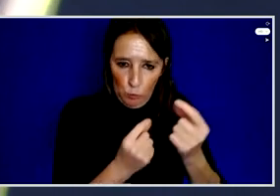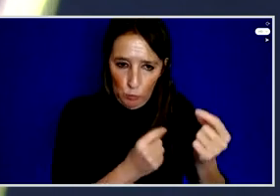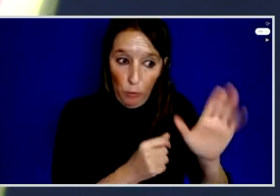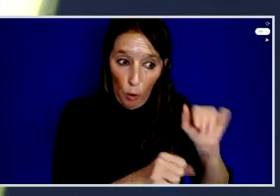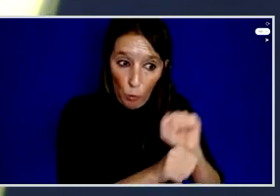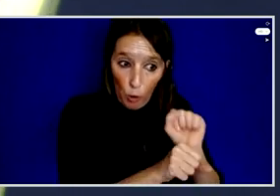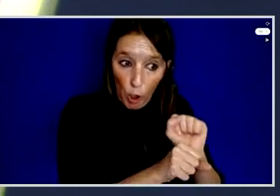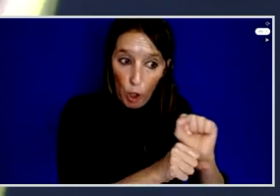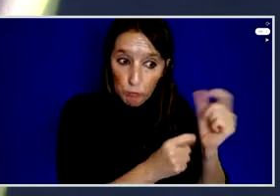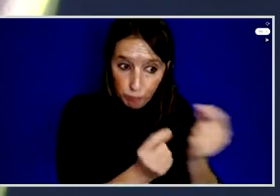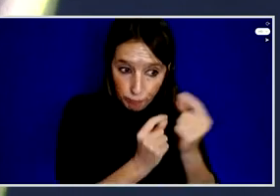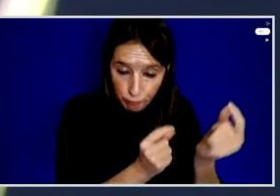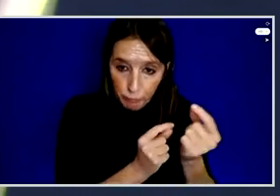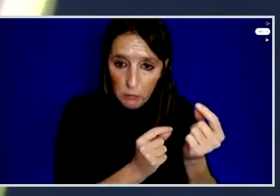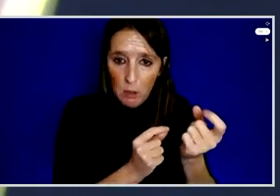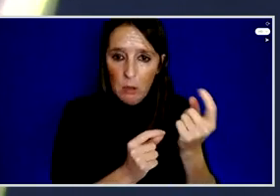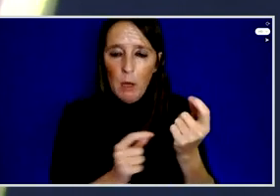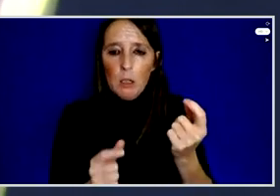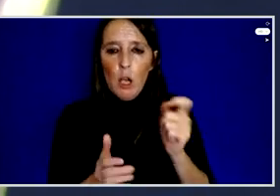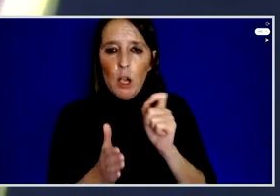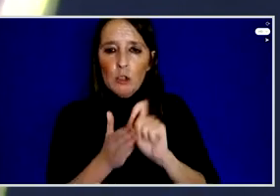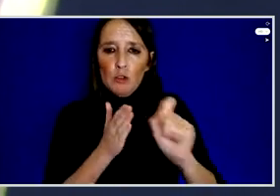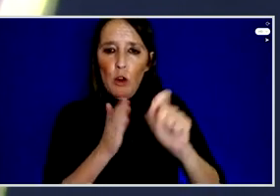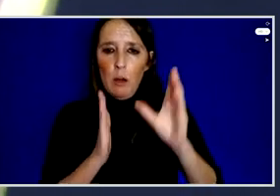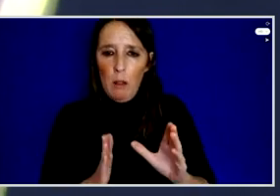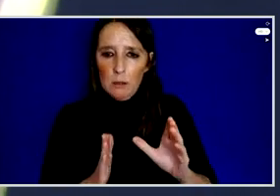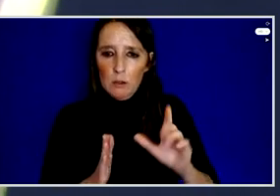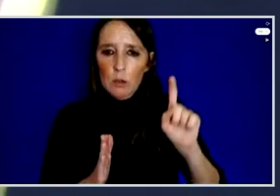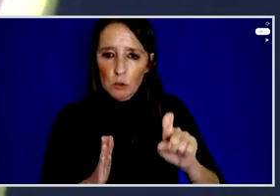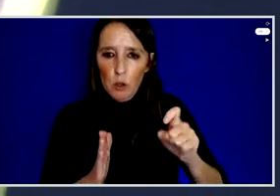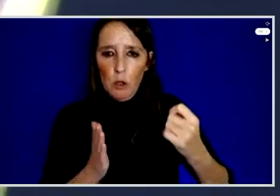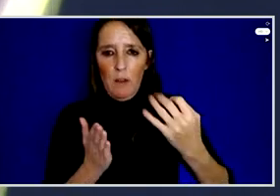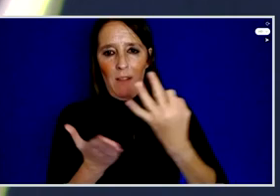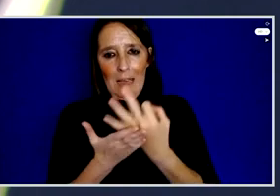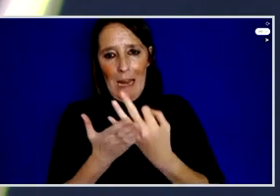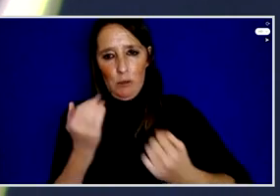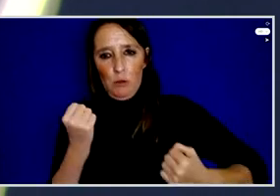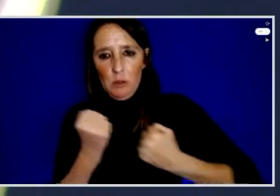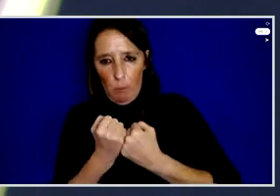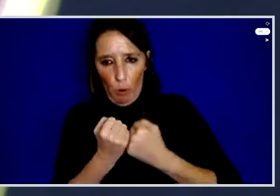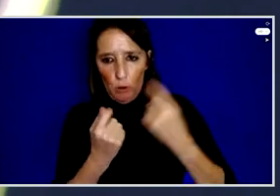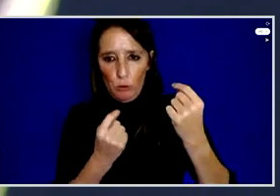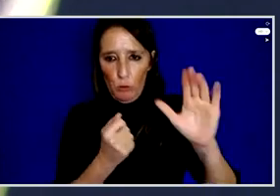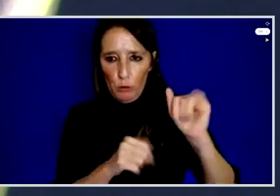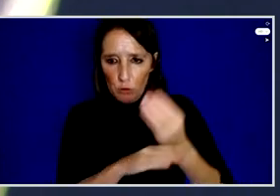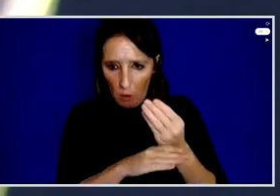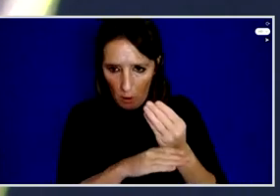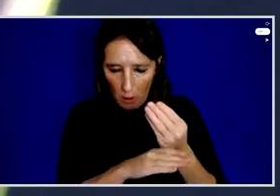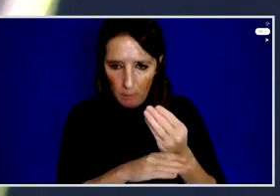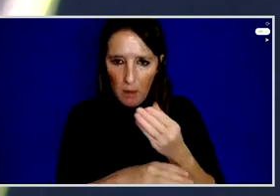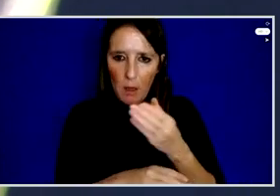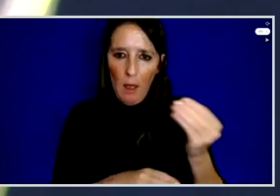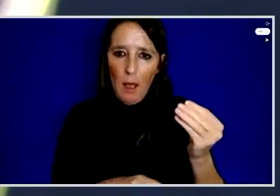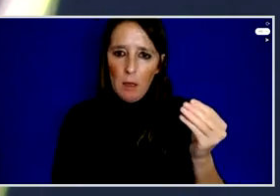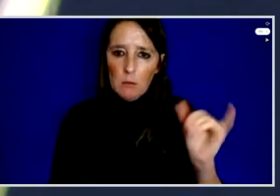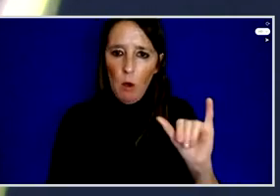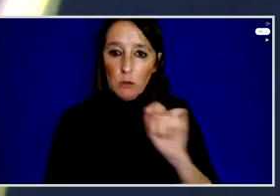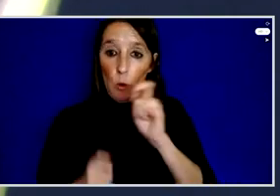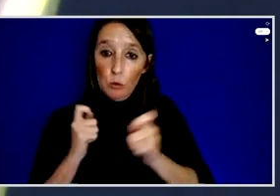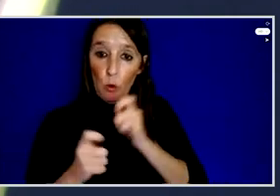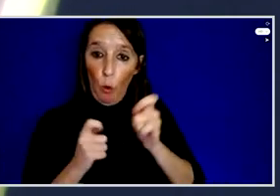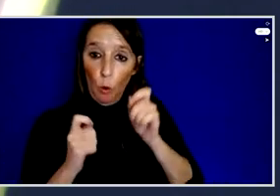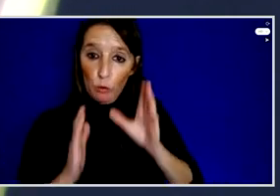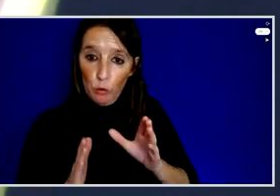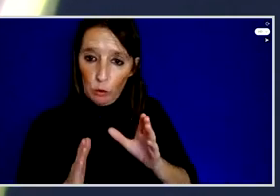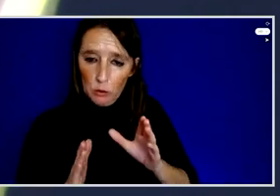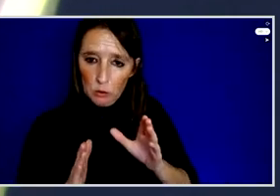to what I say journalists should be like also financially support to do their work also like kind of I think donors should be a little bit lighter with